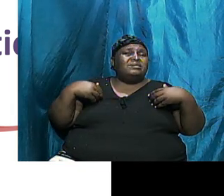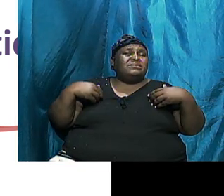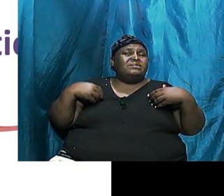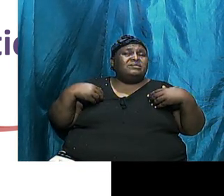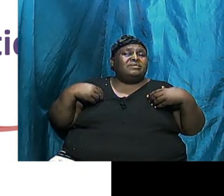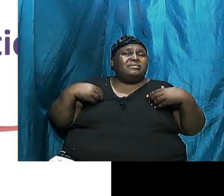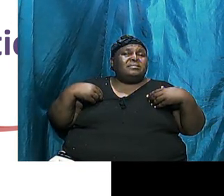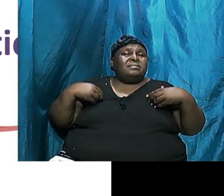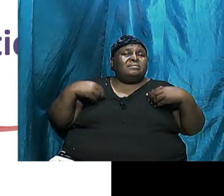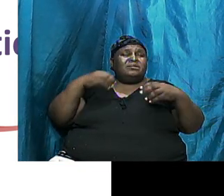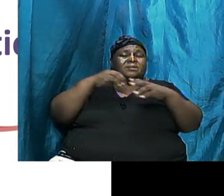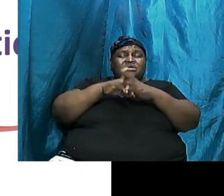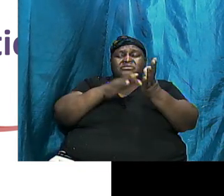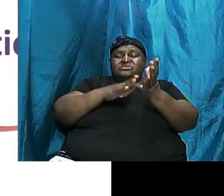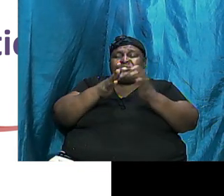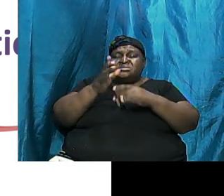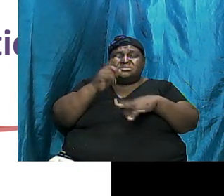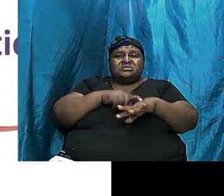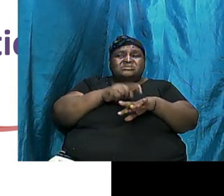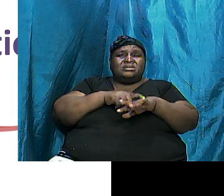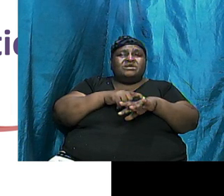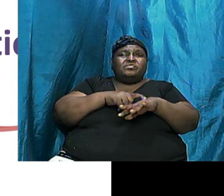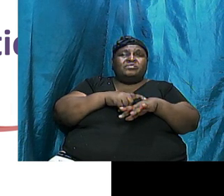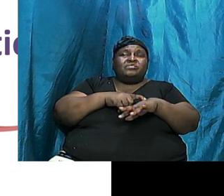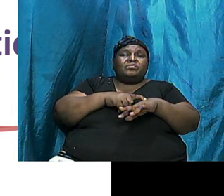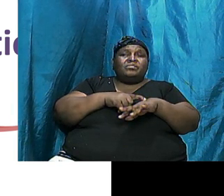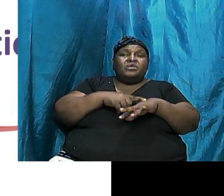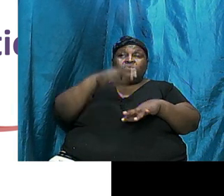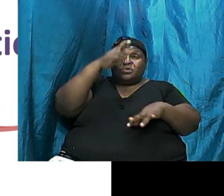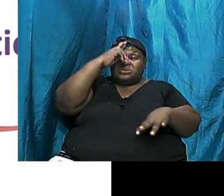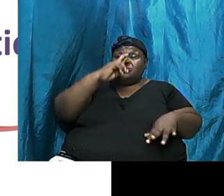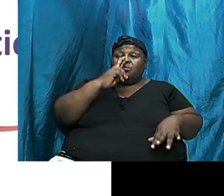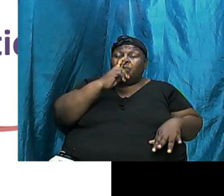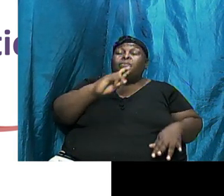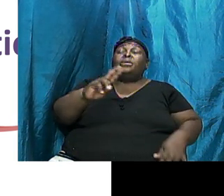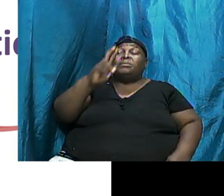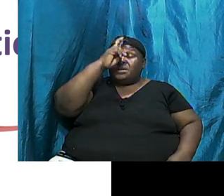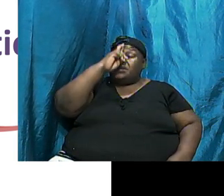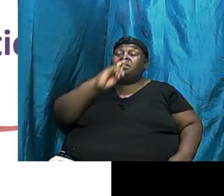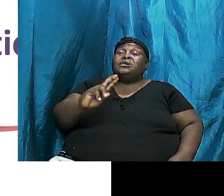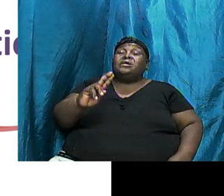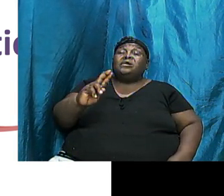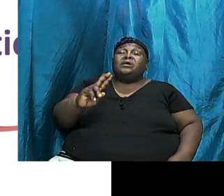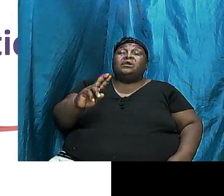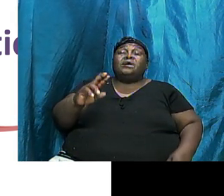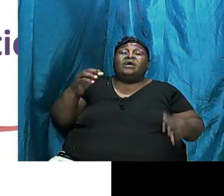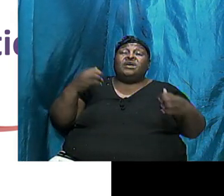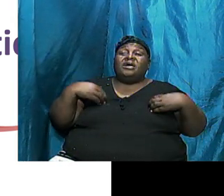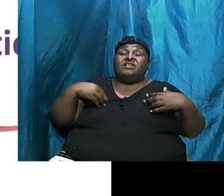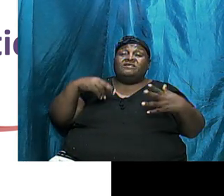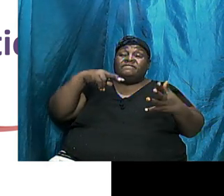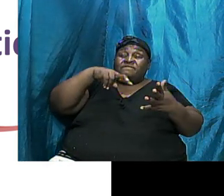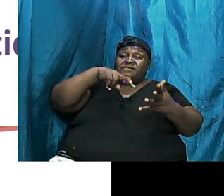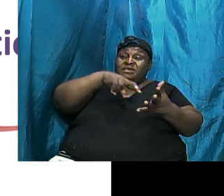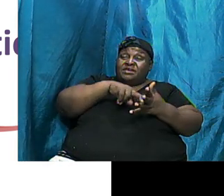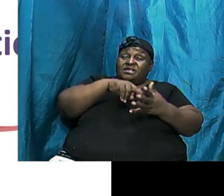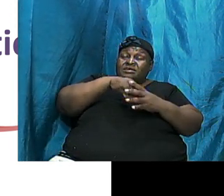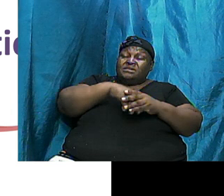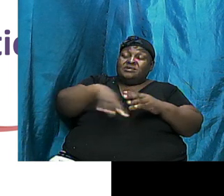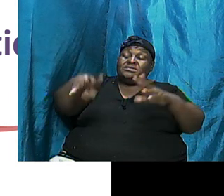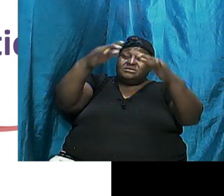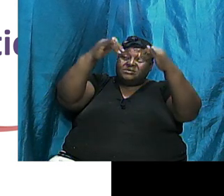Even In Jesus Time It Was The Romans That Had Their Feet In The Tense